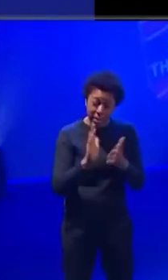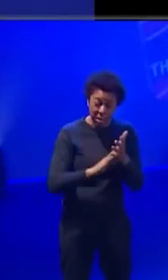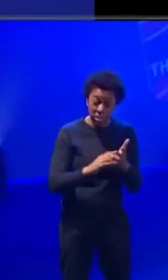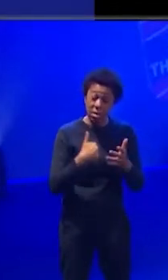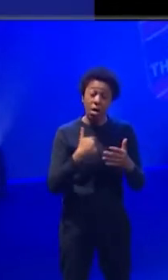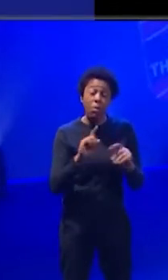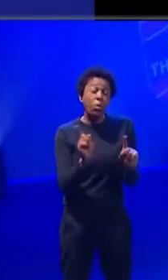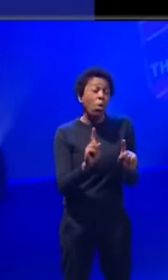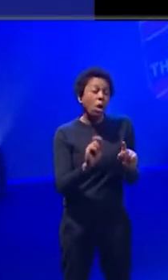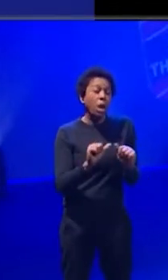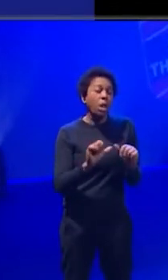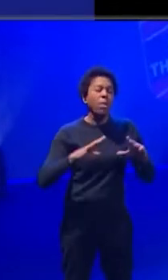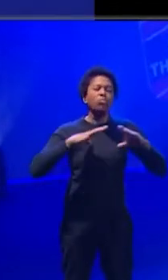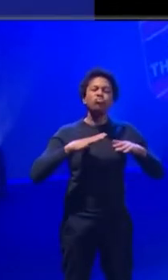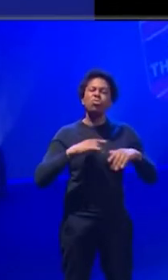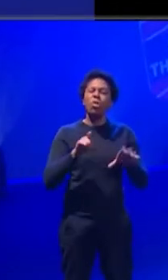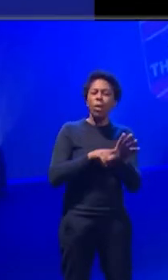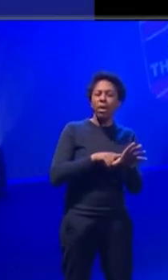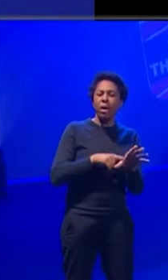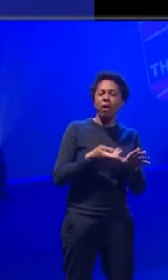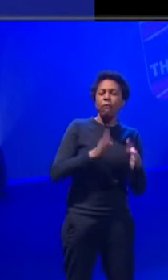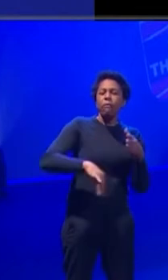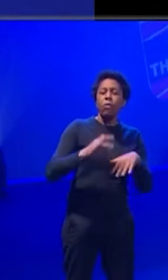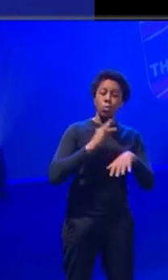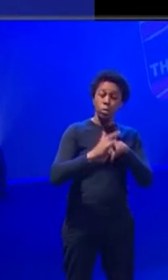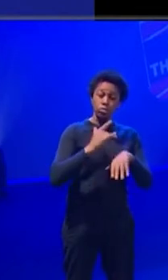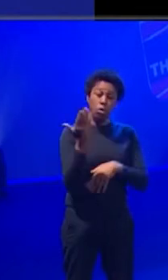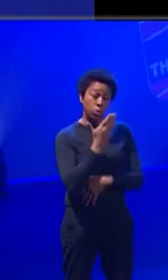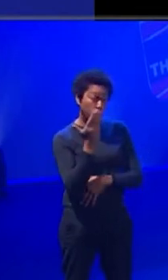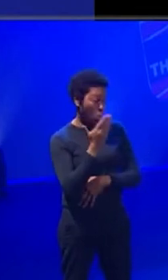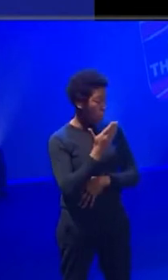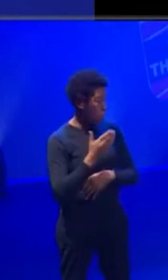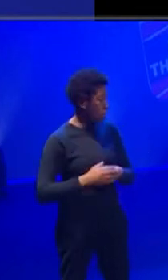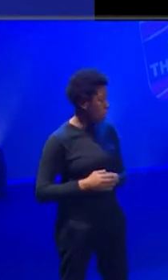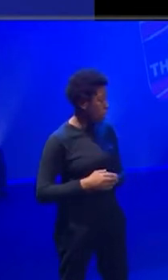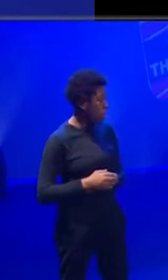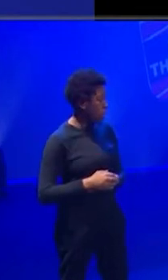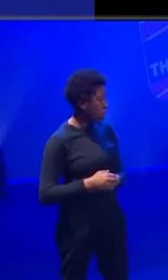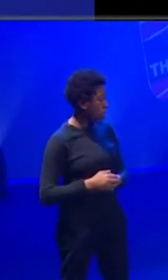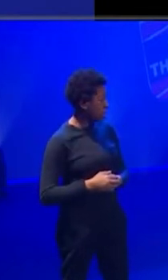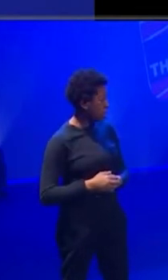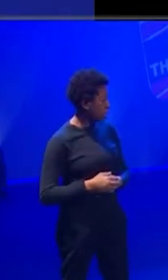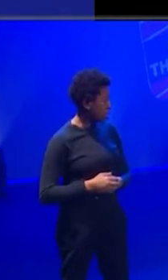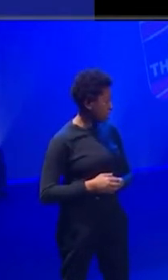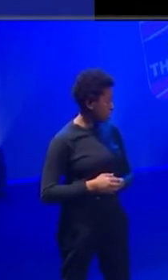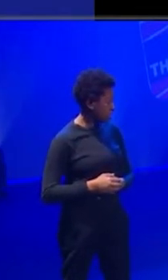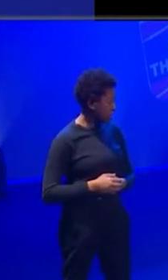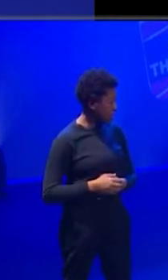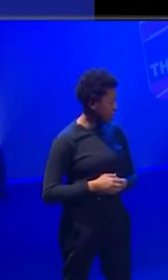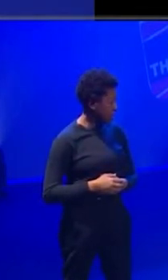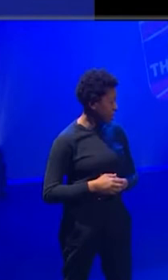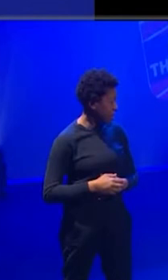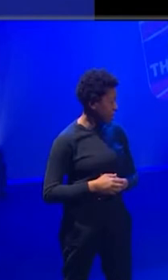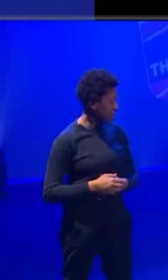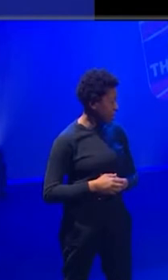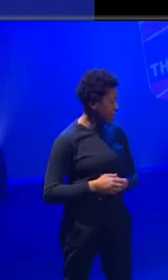applying to drama school and here's our panel. Yeah, I'm... Okay, that's fine. Sorry, keep